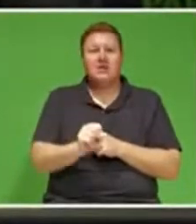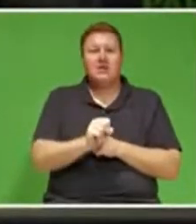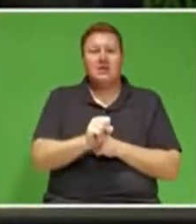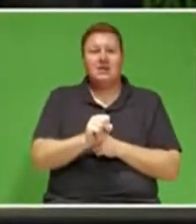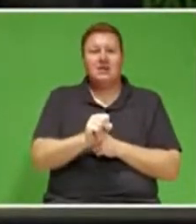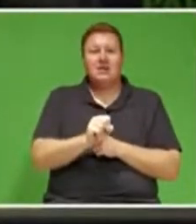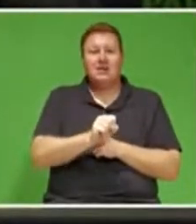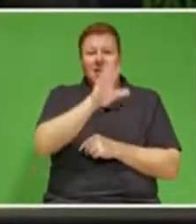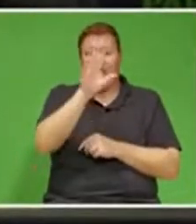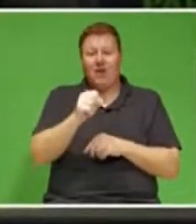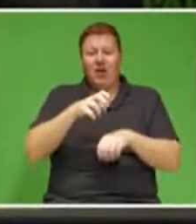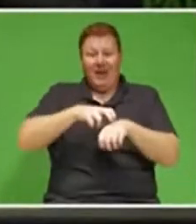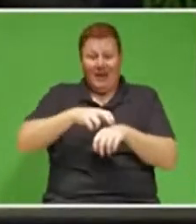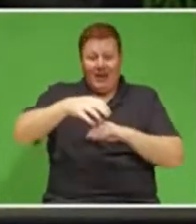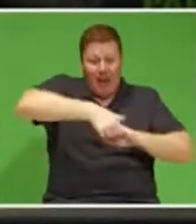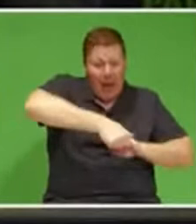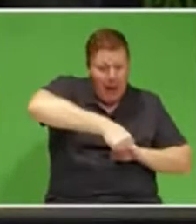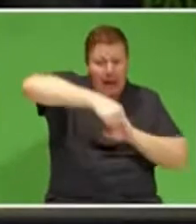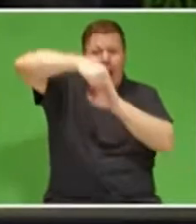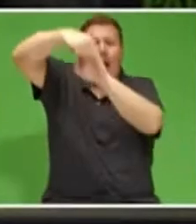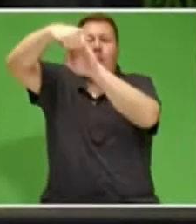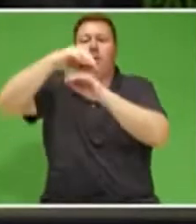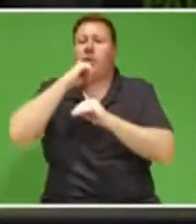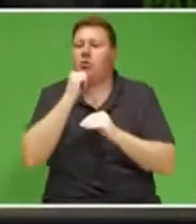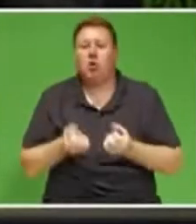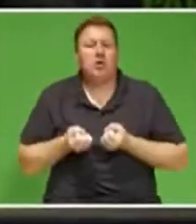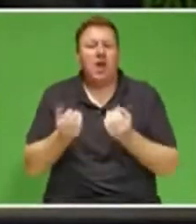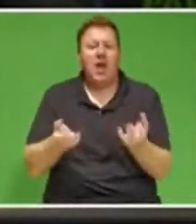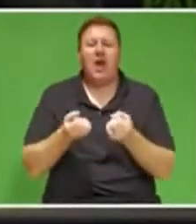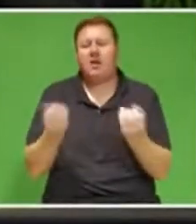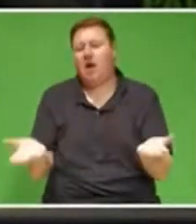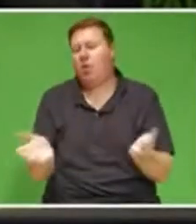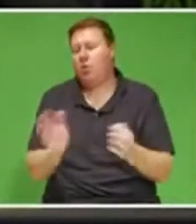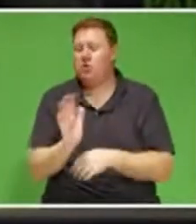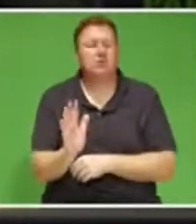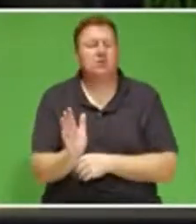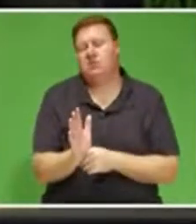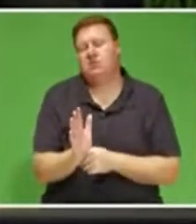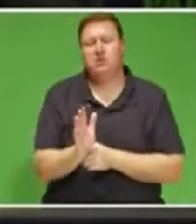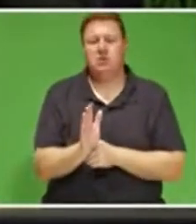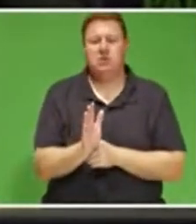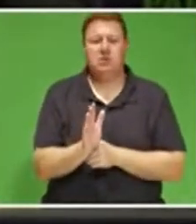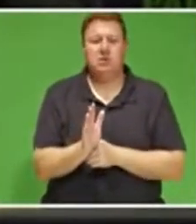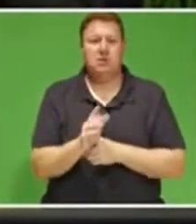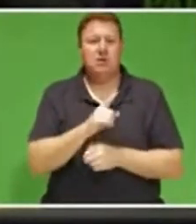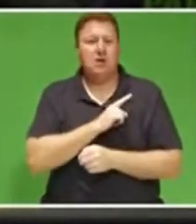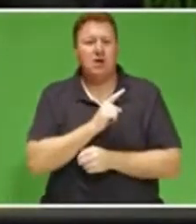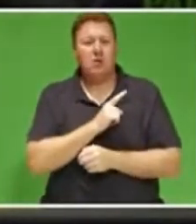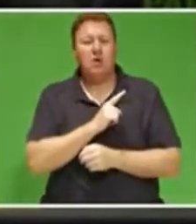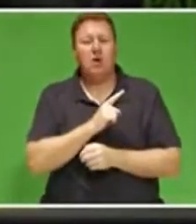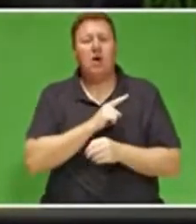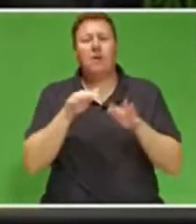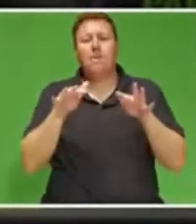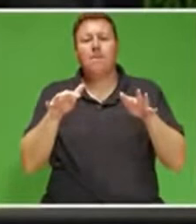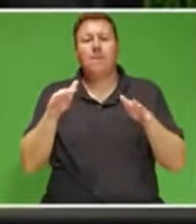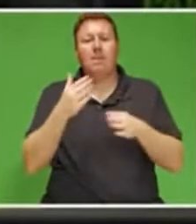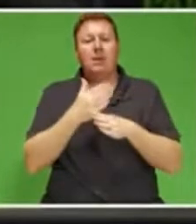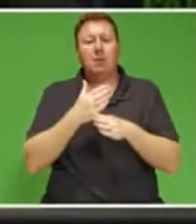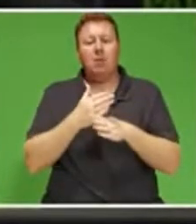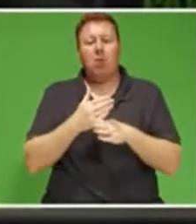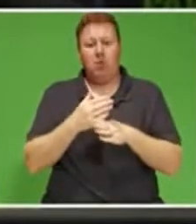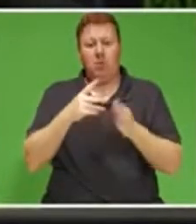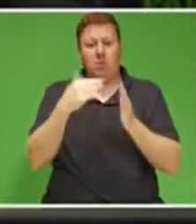hand-outs. That is why our unprecedented expansion of public employment programs